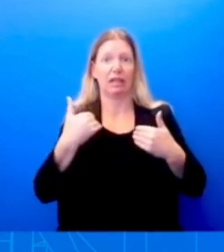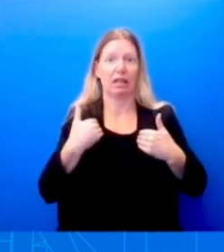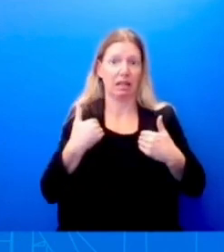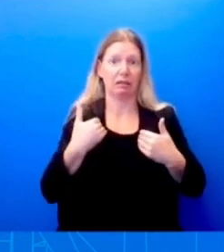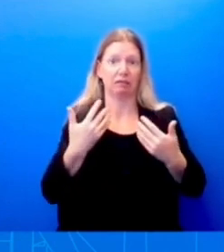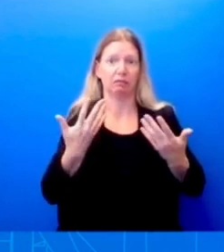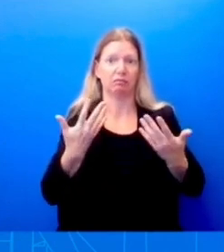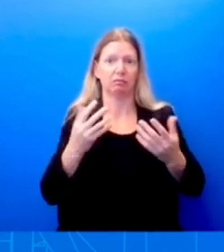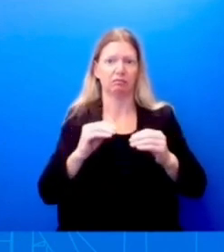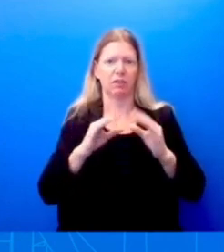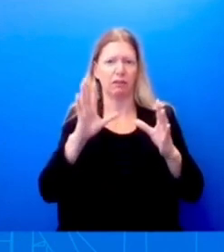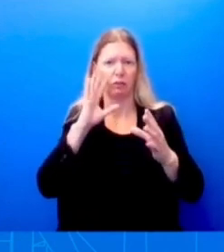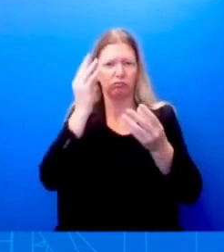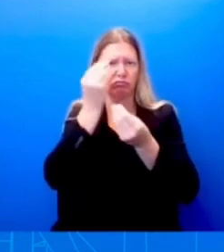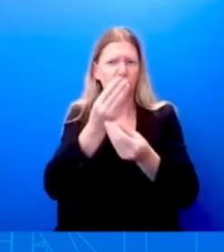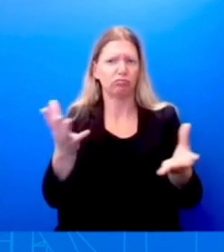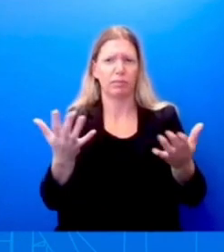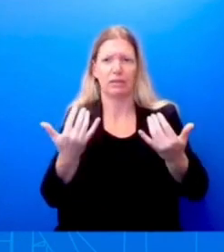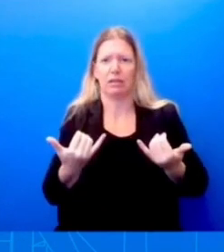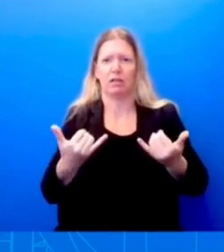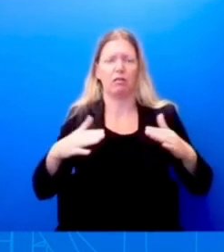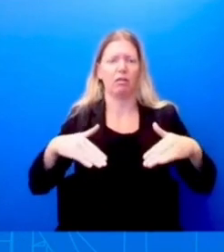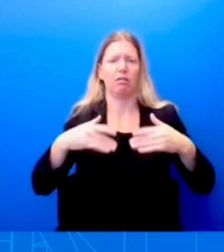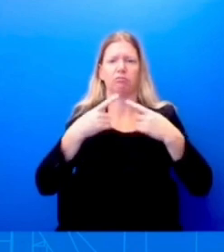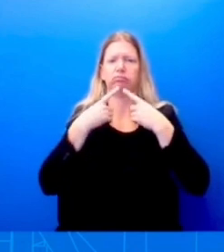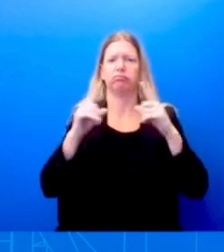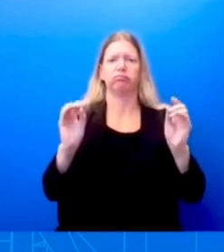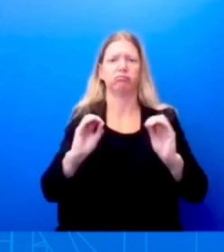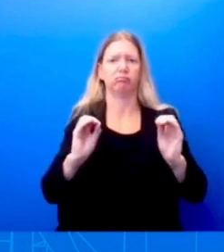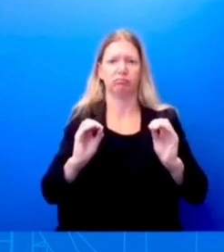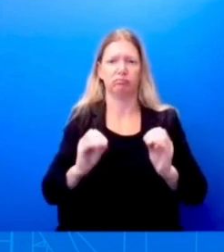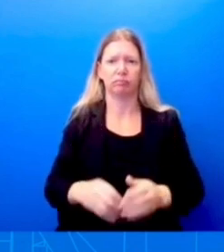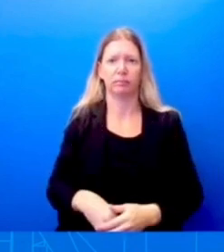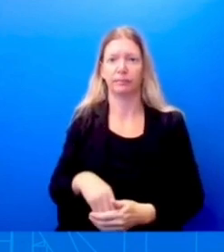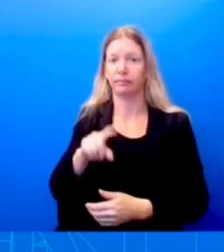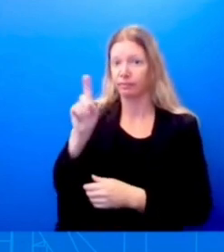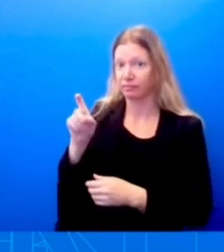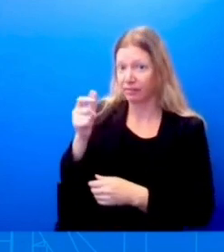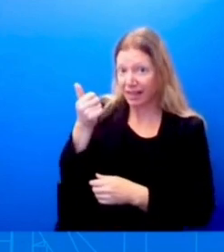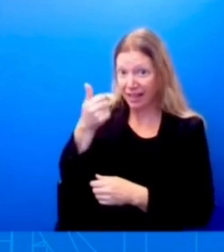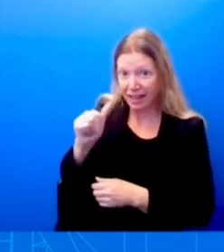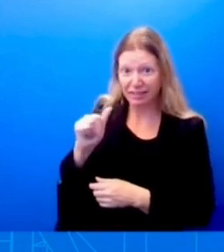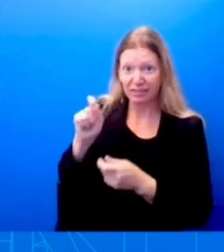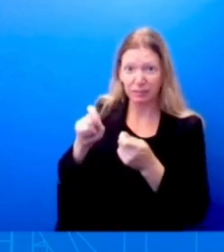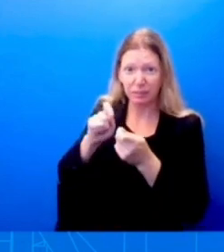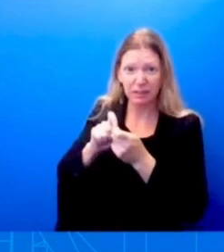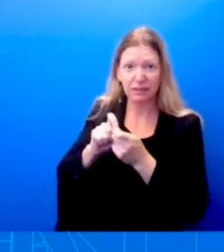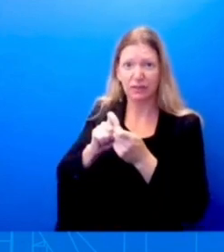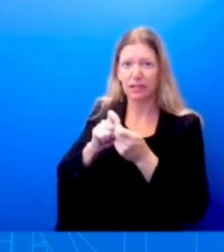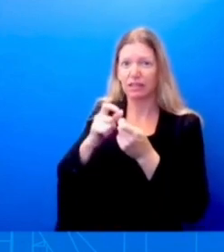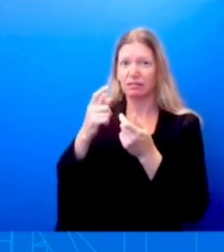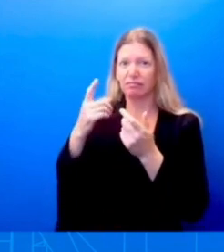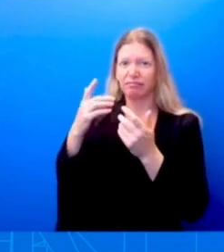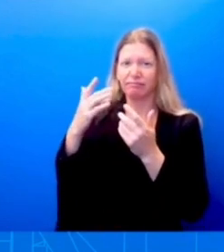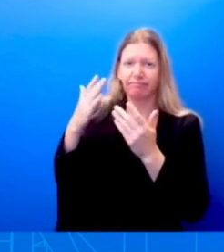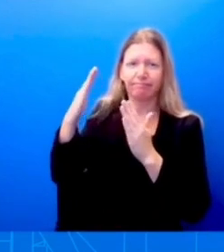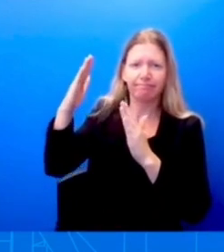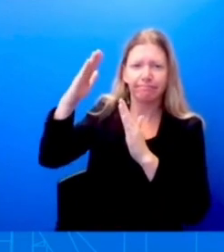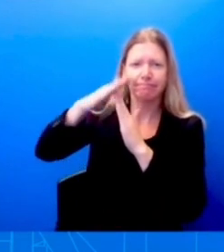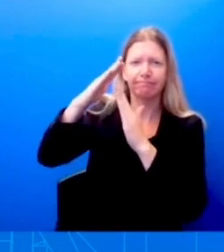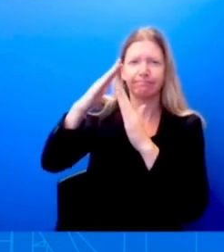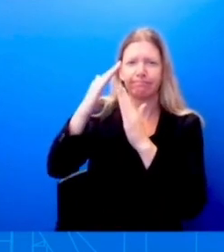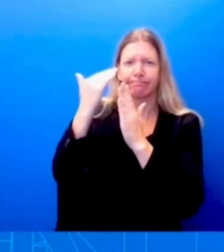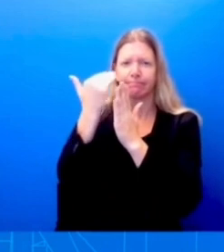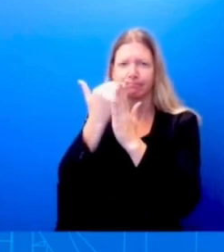or announce that to all you. Any sort of top line stuff about what you're hoping to accomplish at the G20? G20 more broadly?